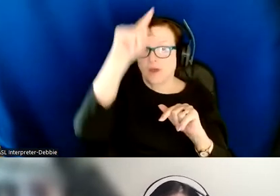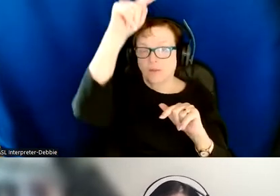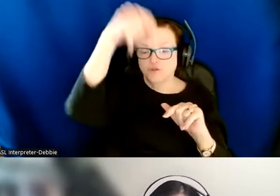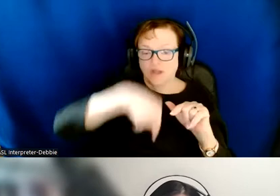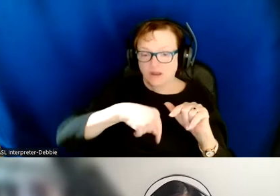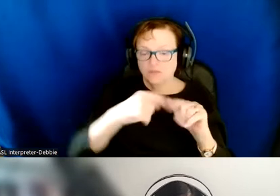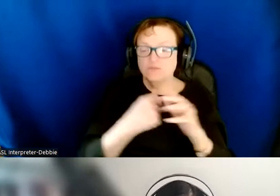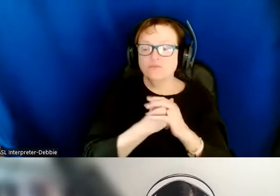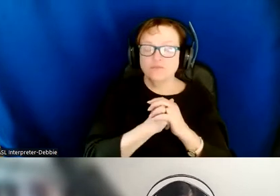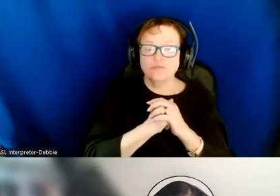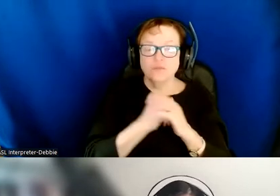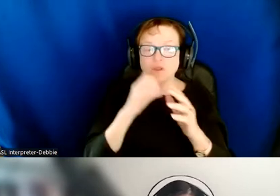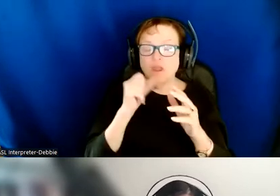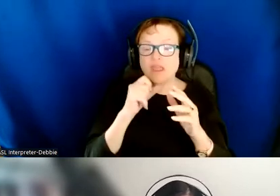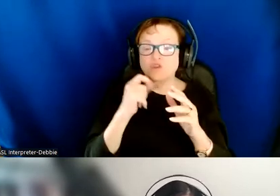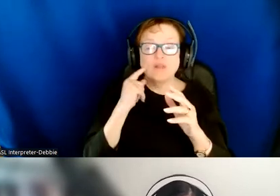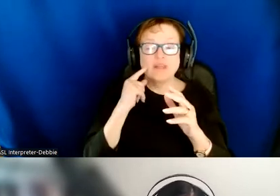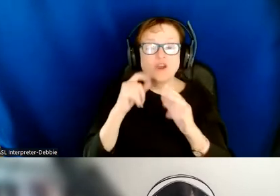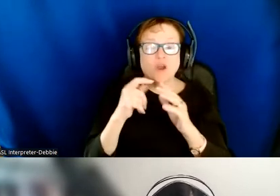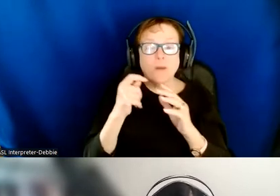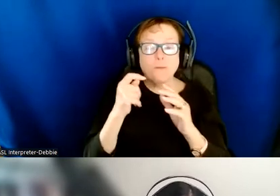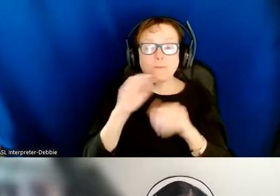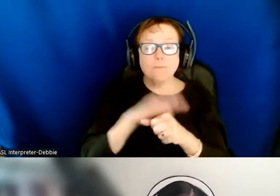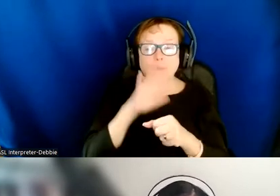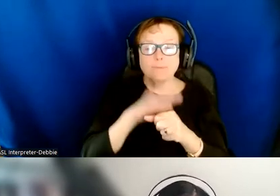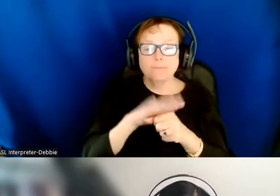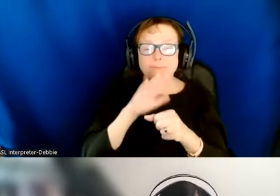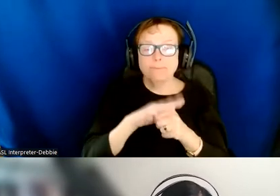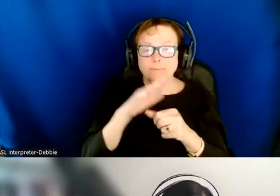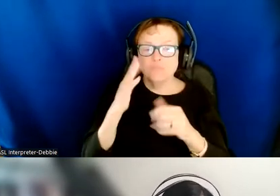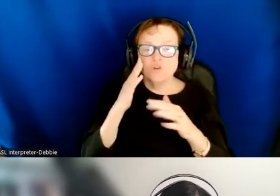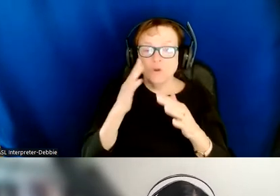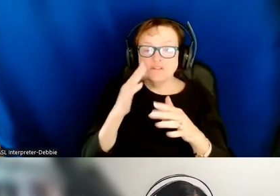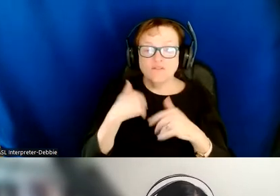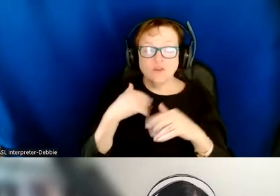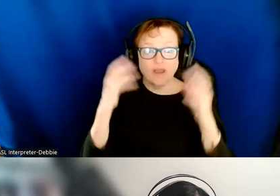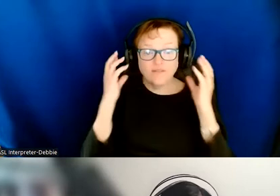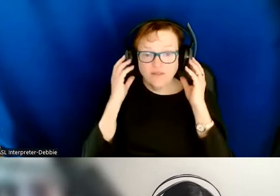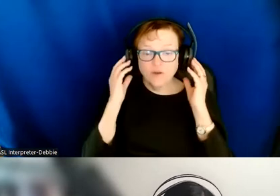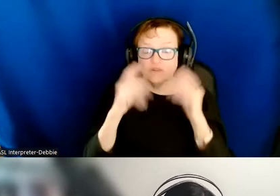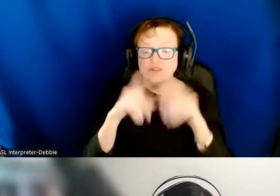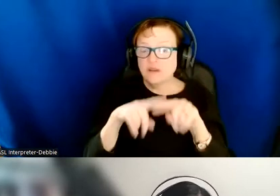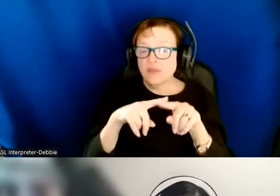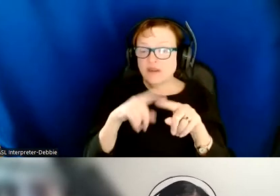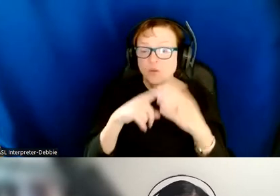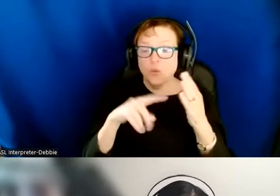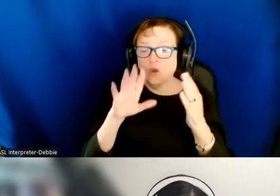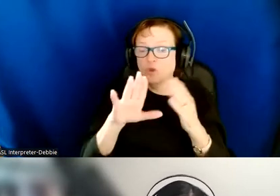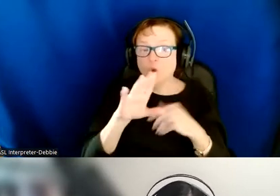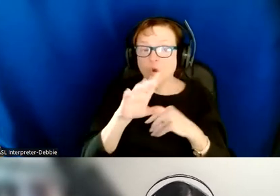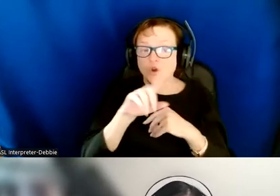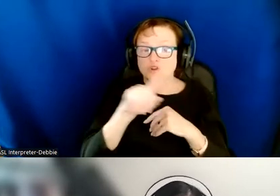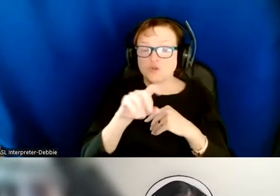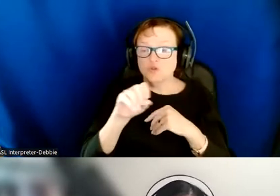you'll hear a popping noise and if you're wearing headphones and uh depending on your zoom setup um